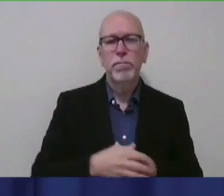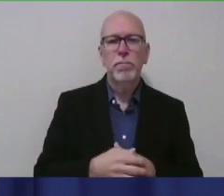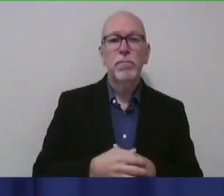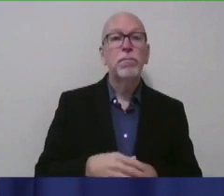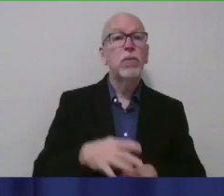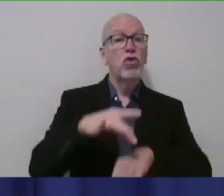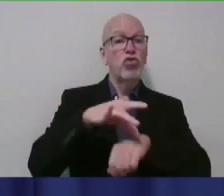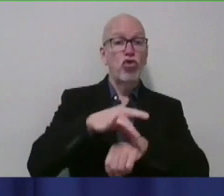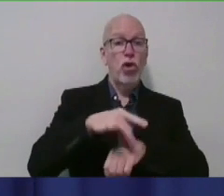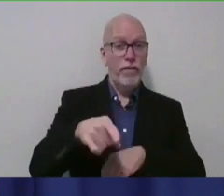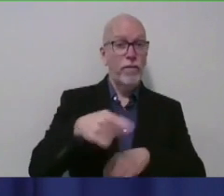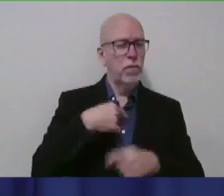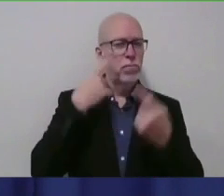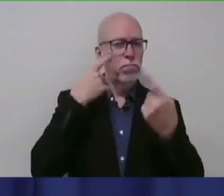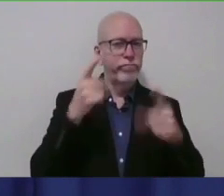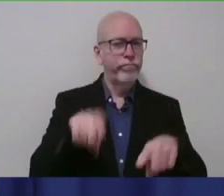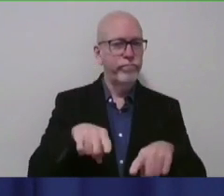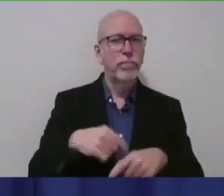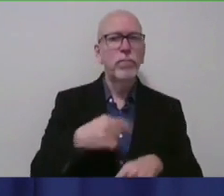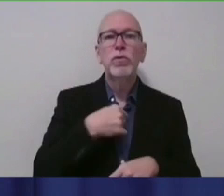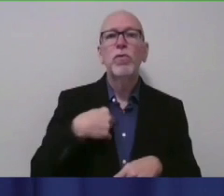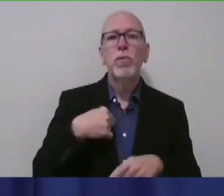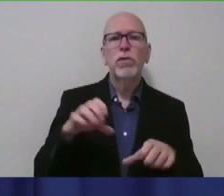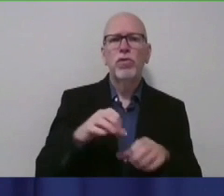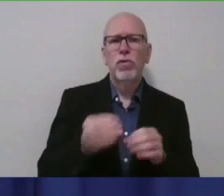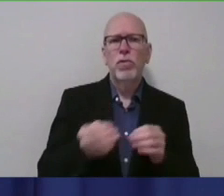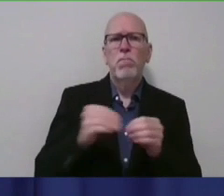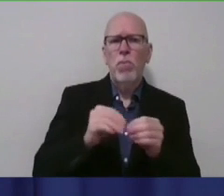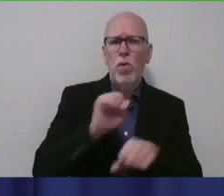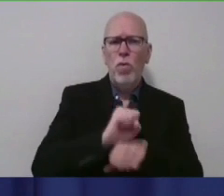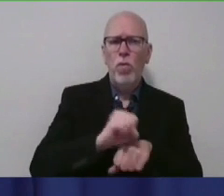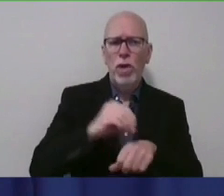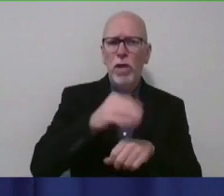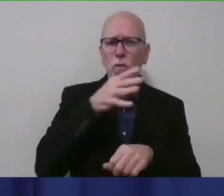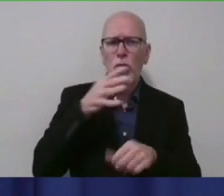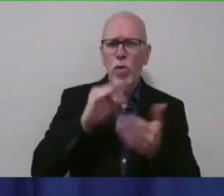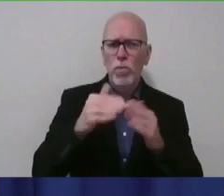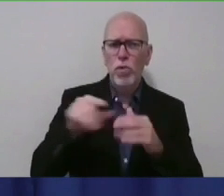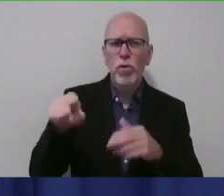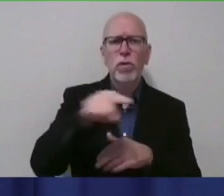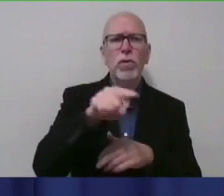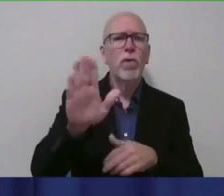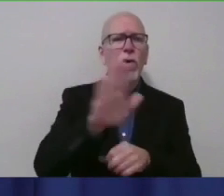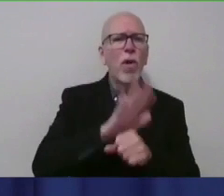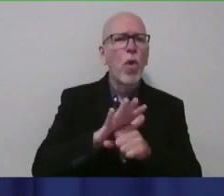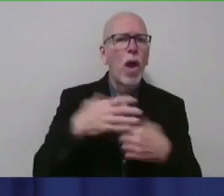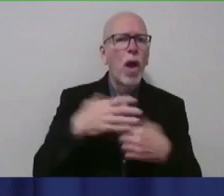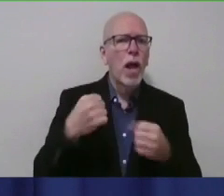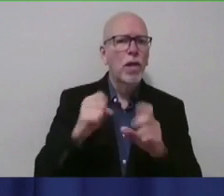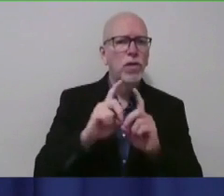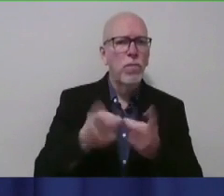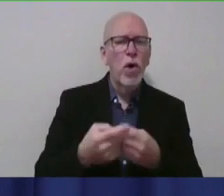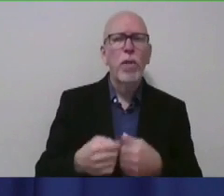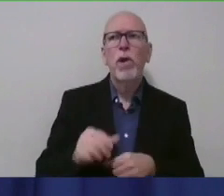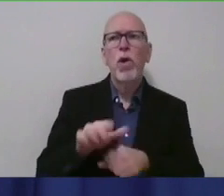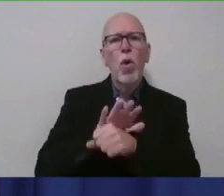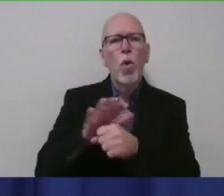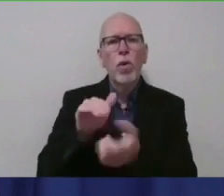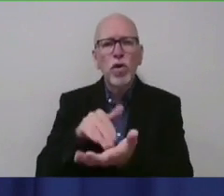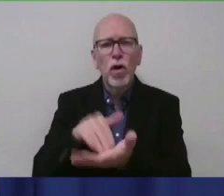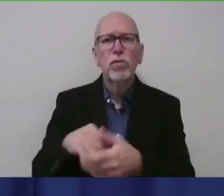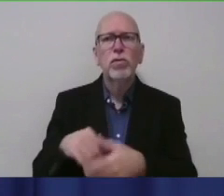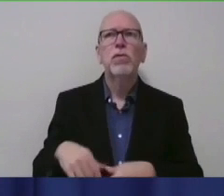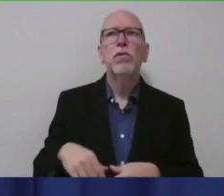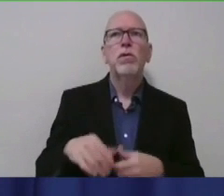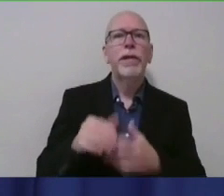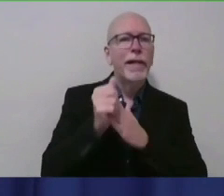we agree. We're doing a lot of work in our rural communities. We're working with our local health department, local providers, leaders.